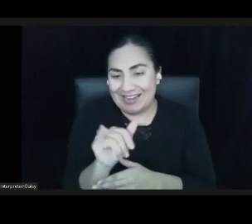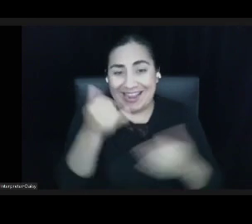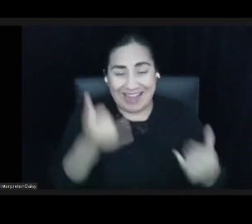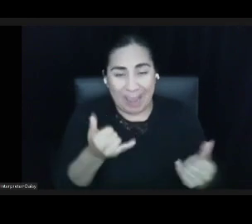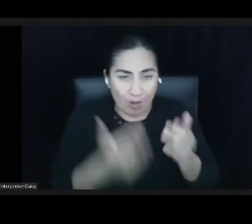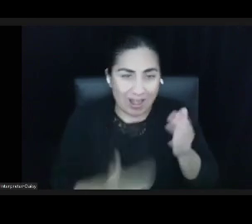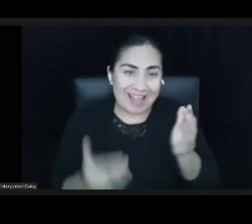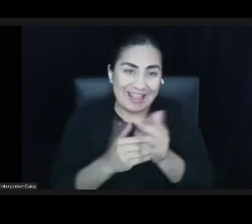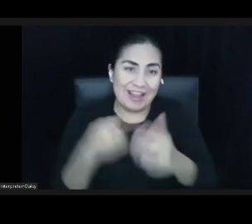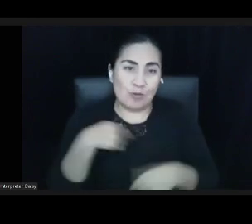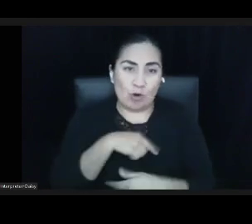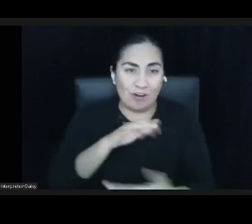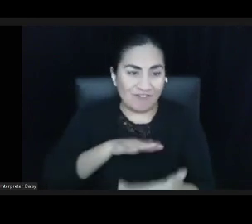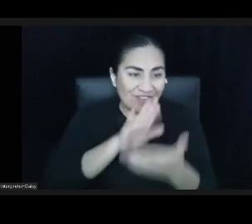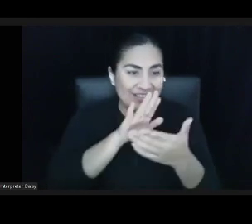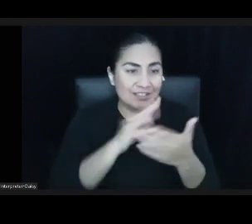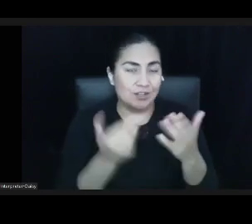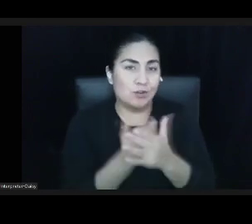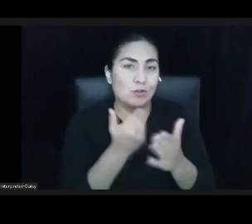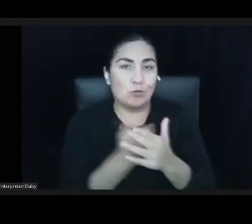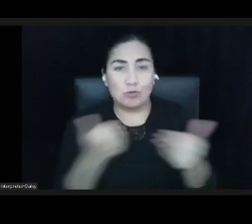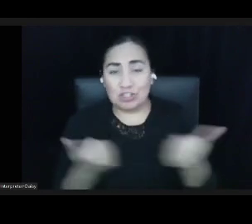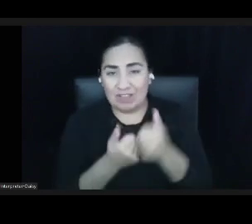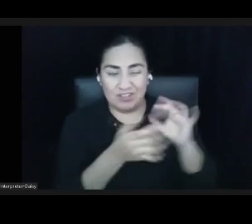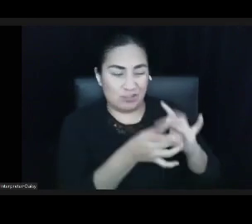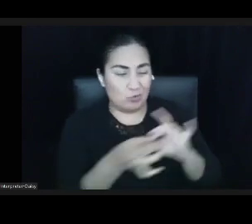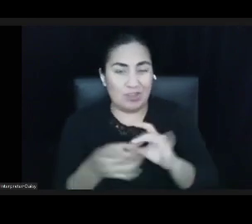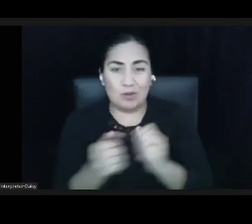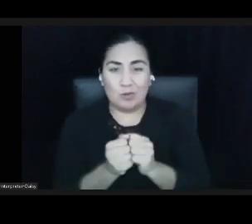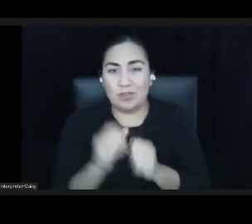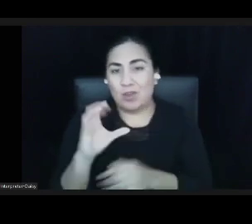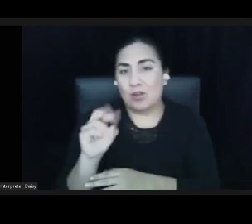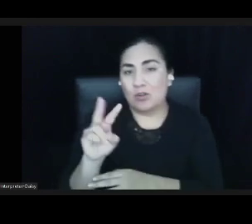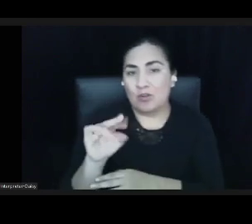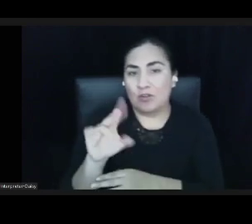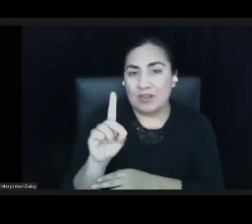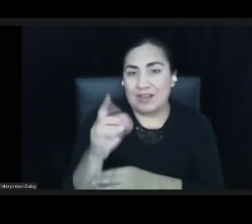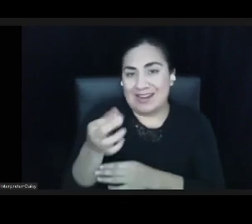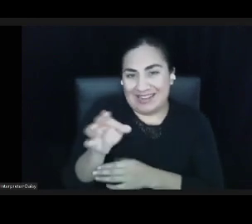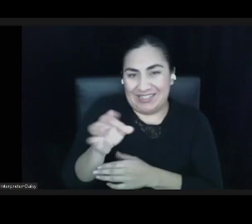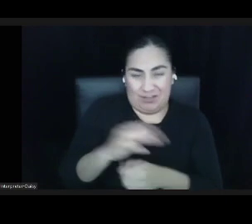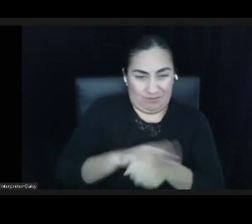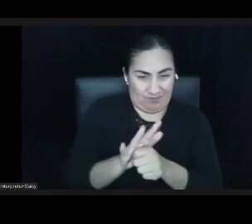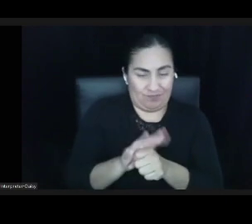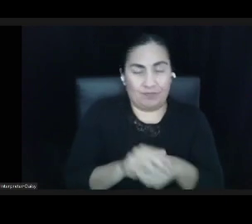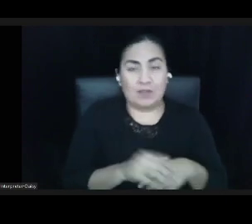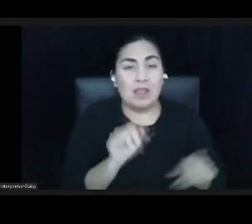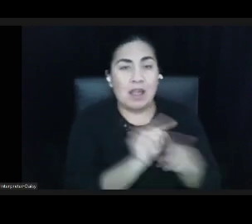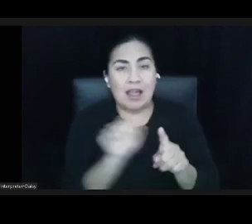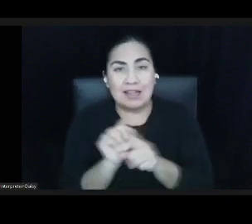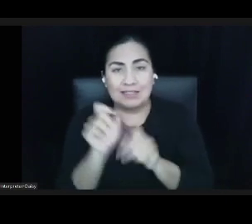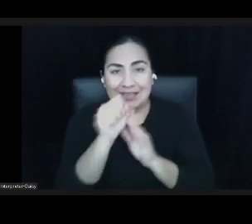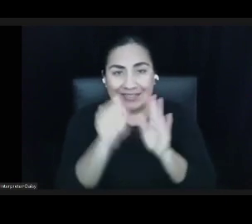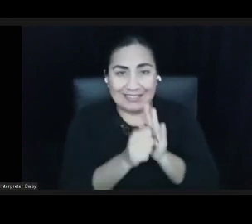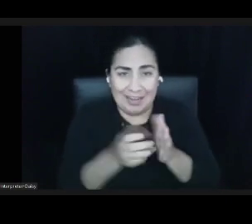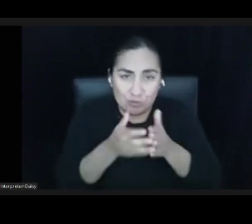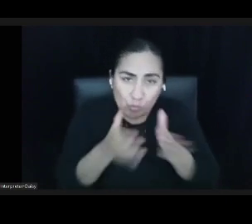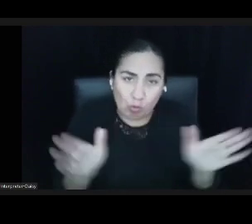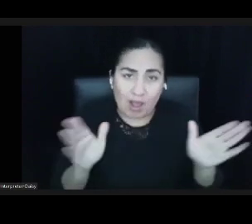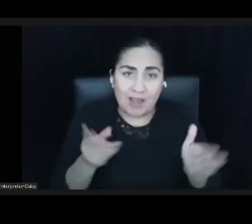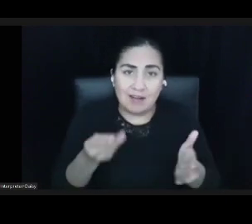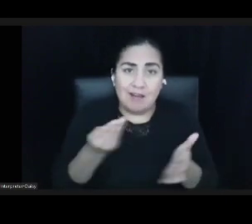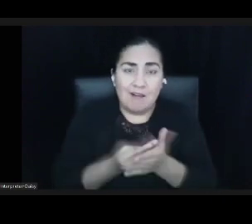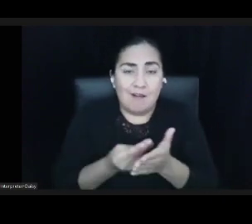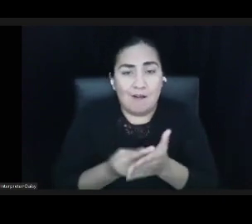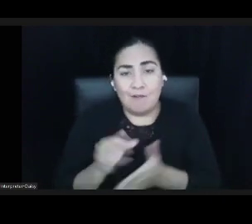related to COVID-19. As a statewide funder, Dodge has had many successes in